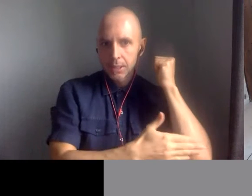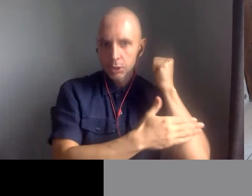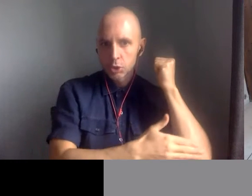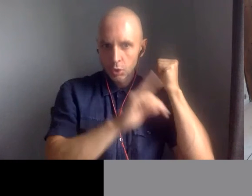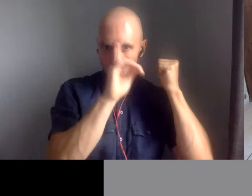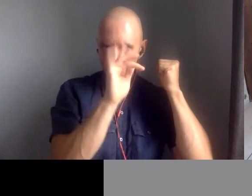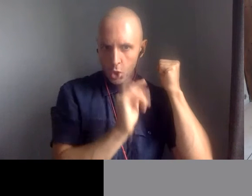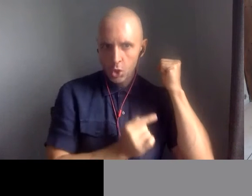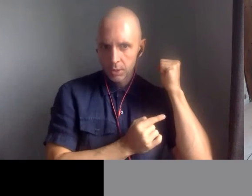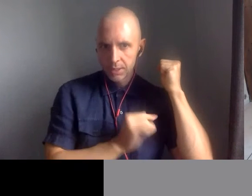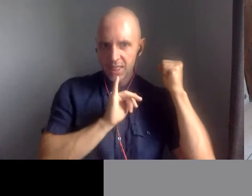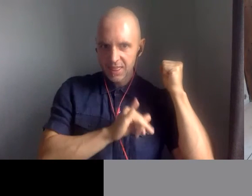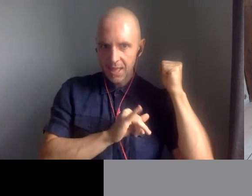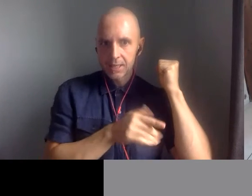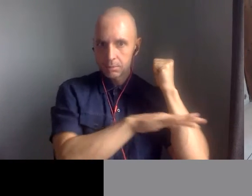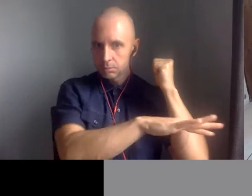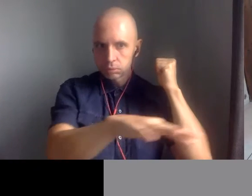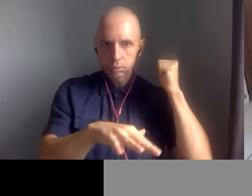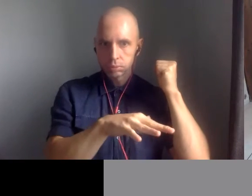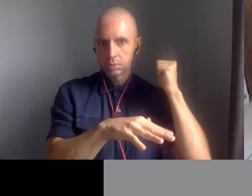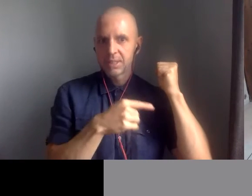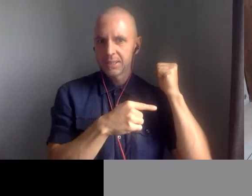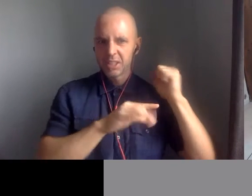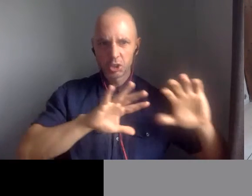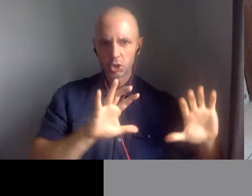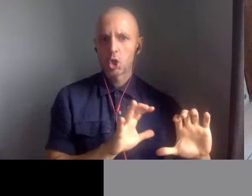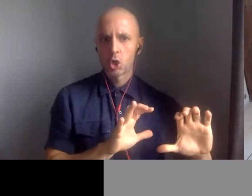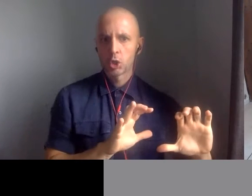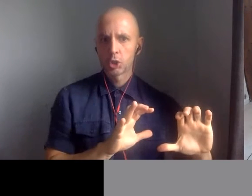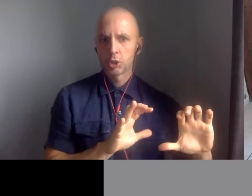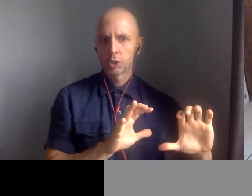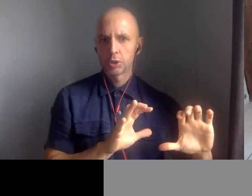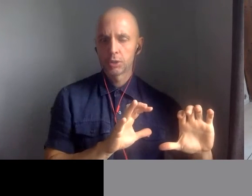dark satanic mills? And there's a kind of